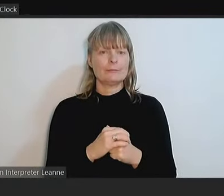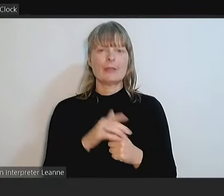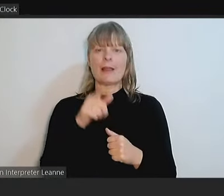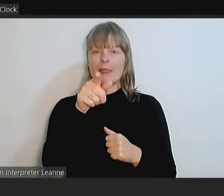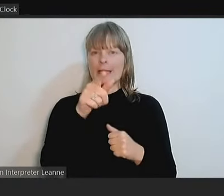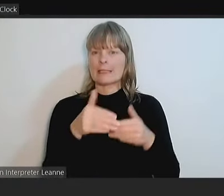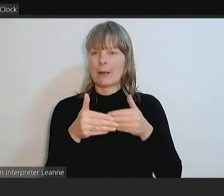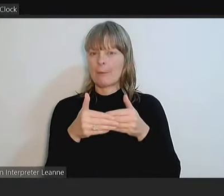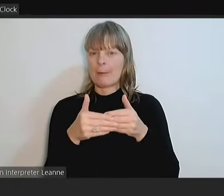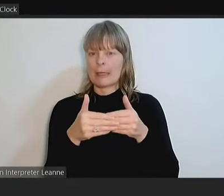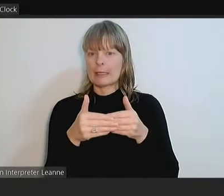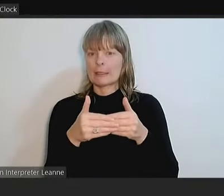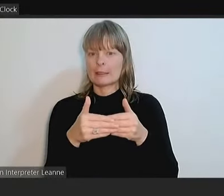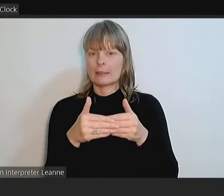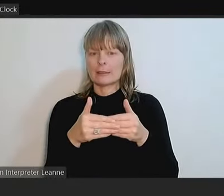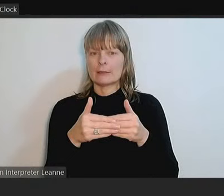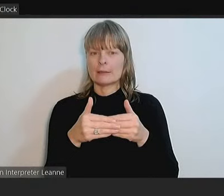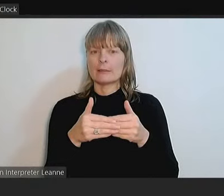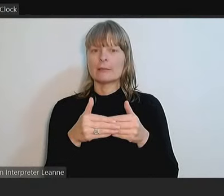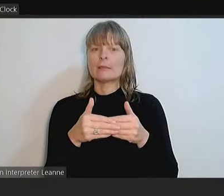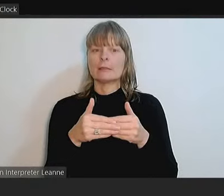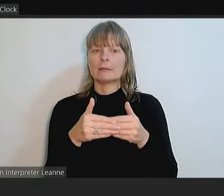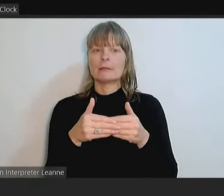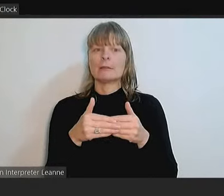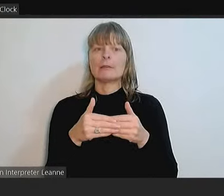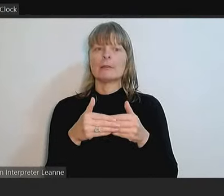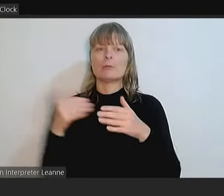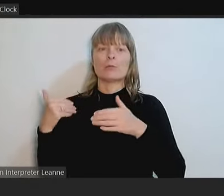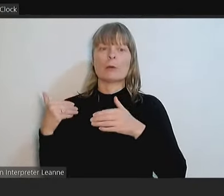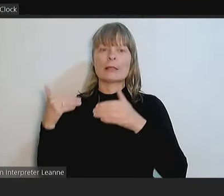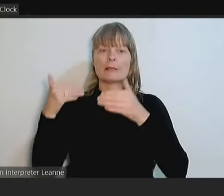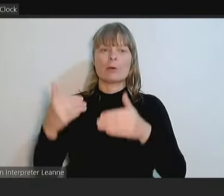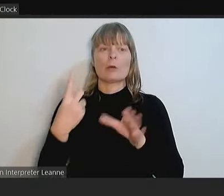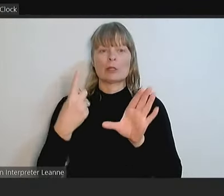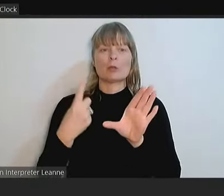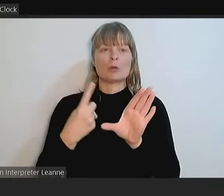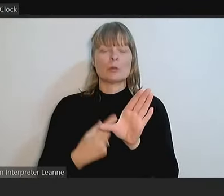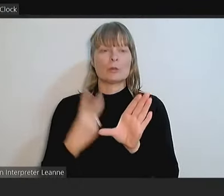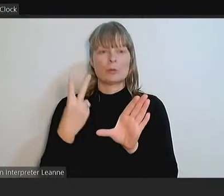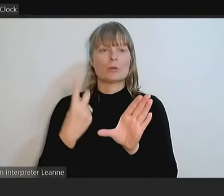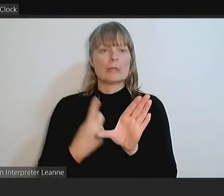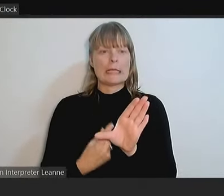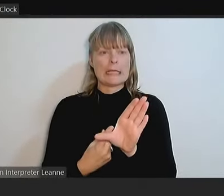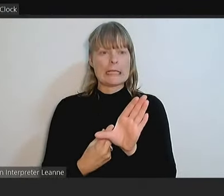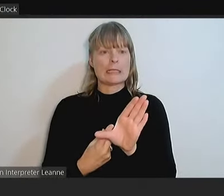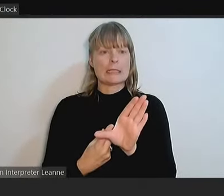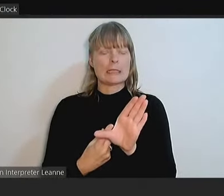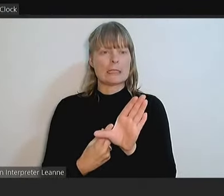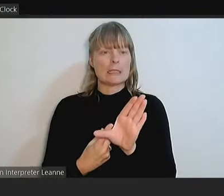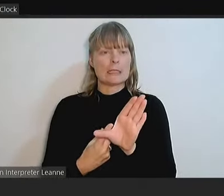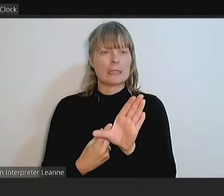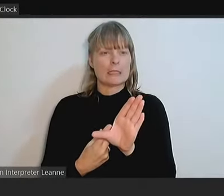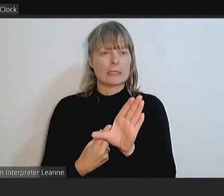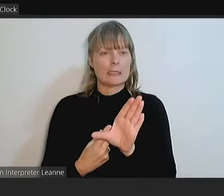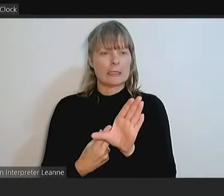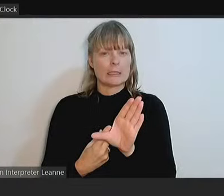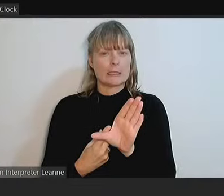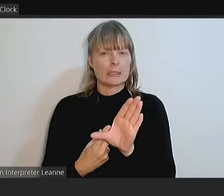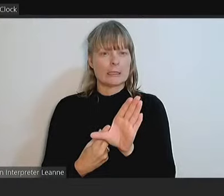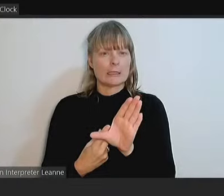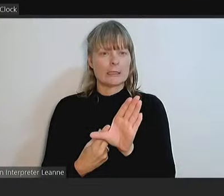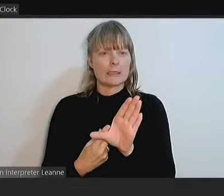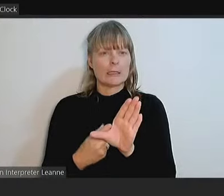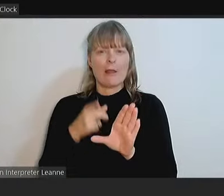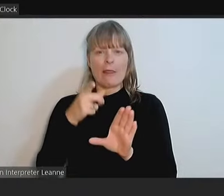fundamentally brings forward by two years the remediation, which this Council has adopted. It was one of the, it was the